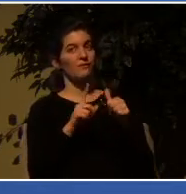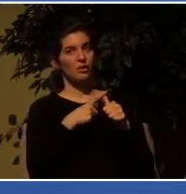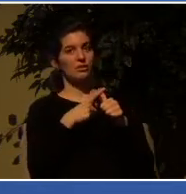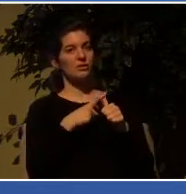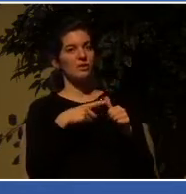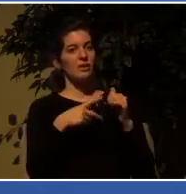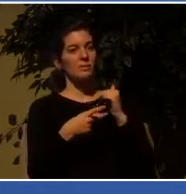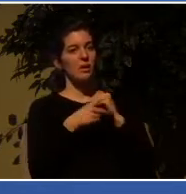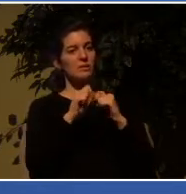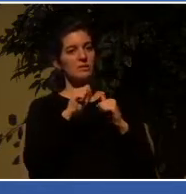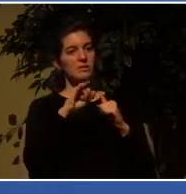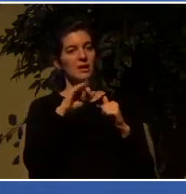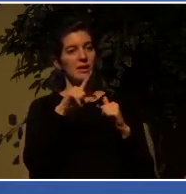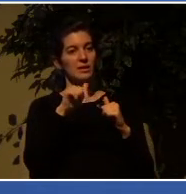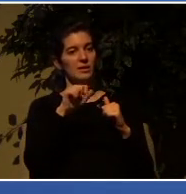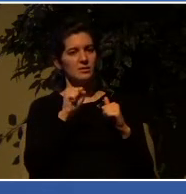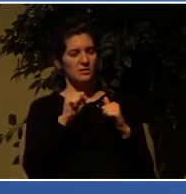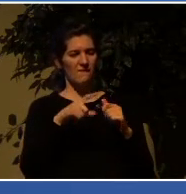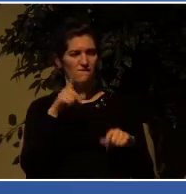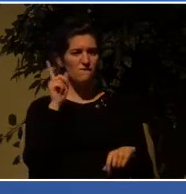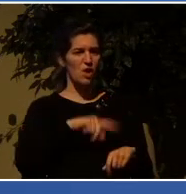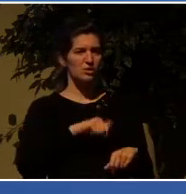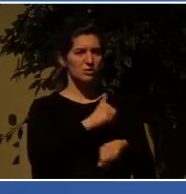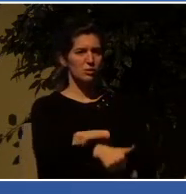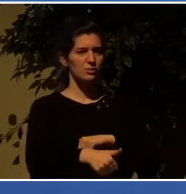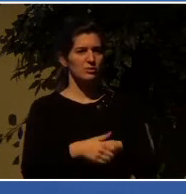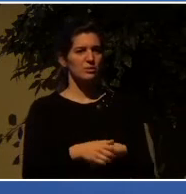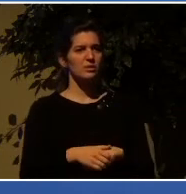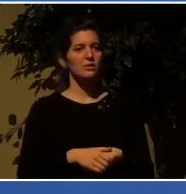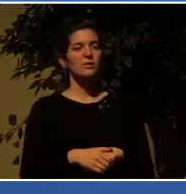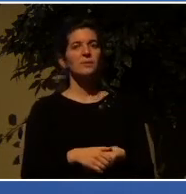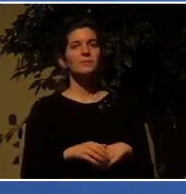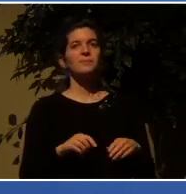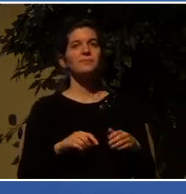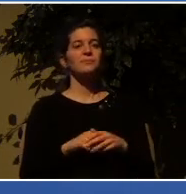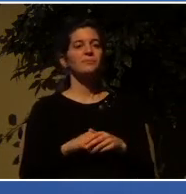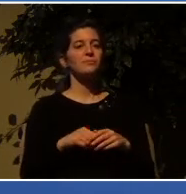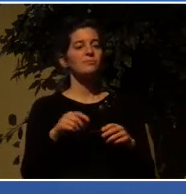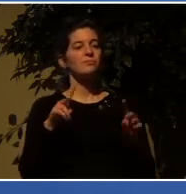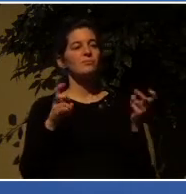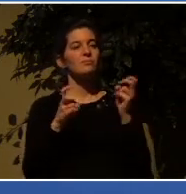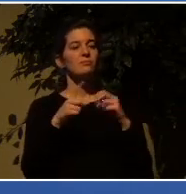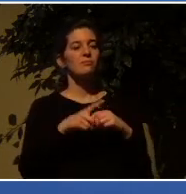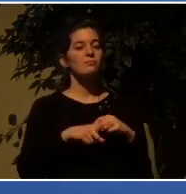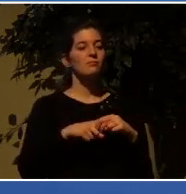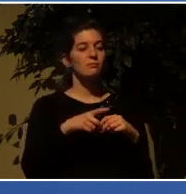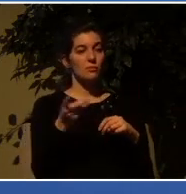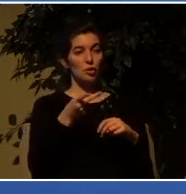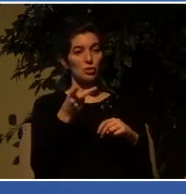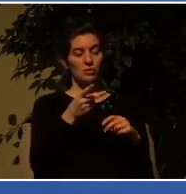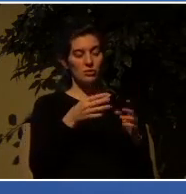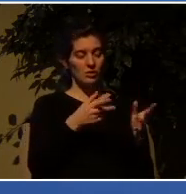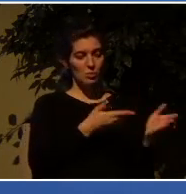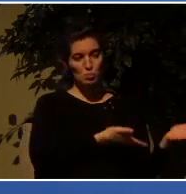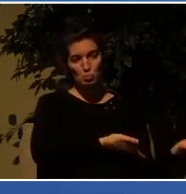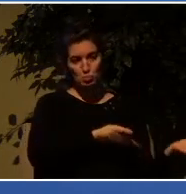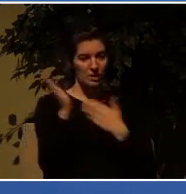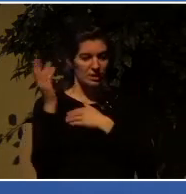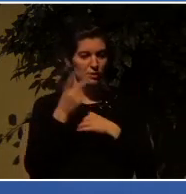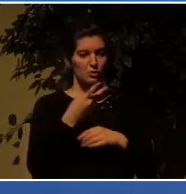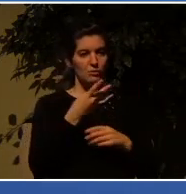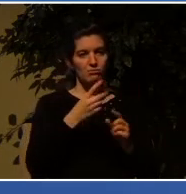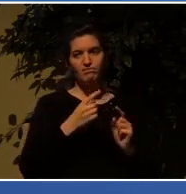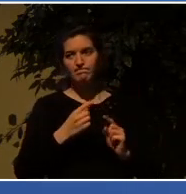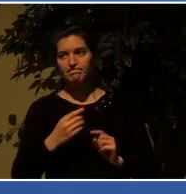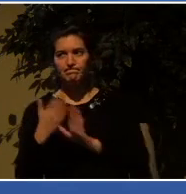verses 20 and 21. They brought them, that is, Paul and Silas, before the magistrates and said, these men are Jews,